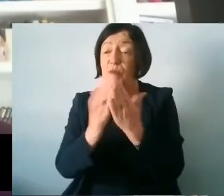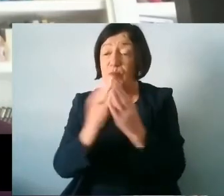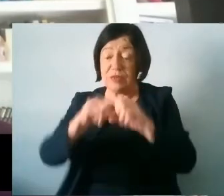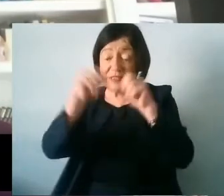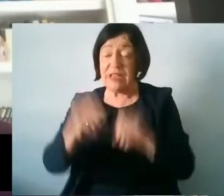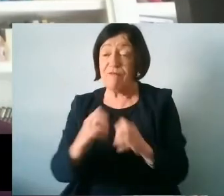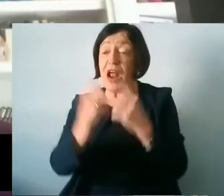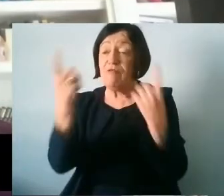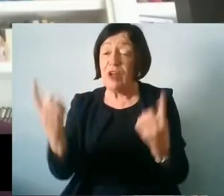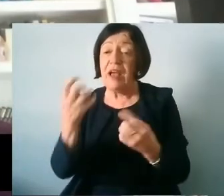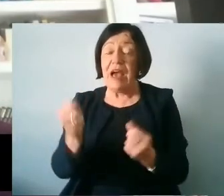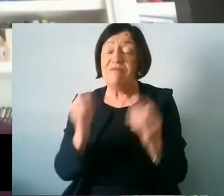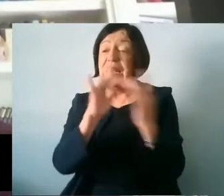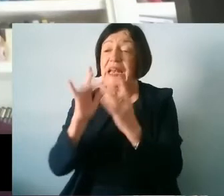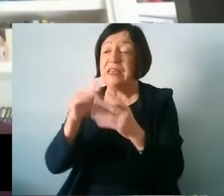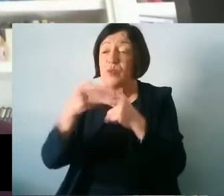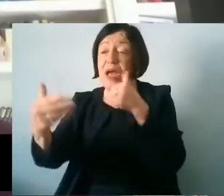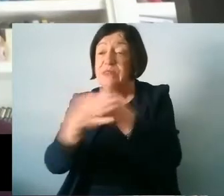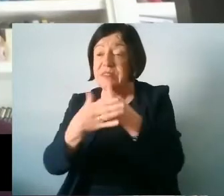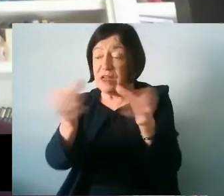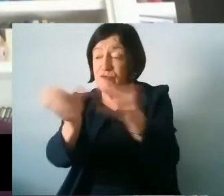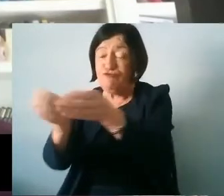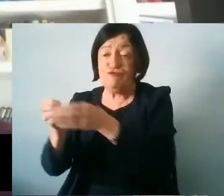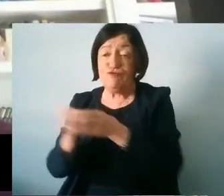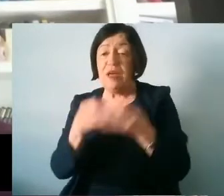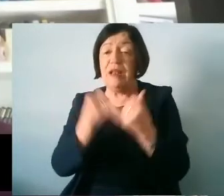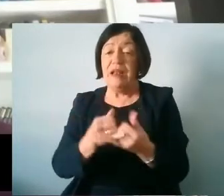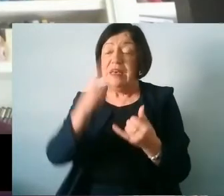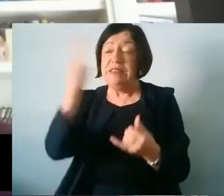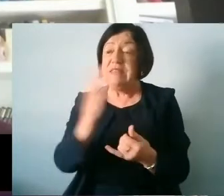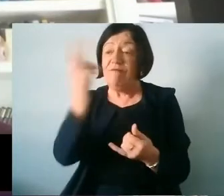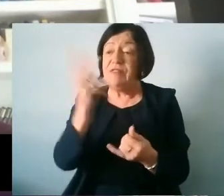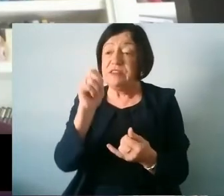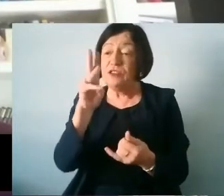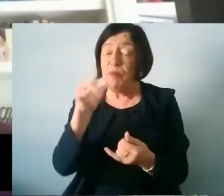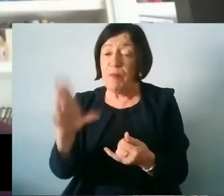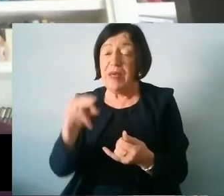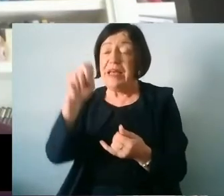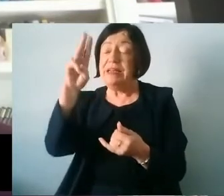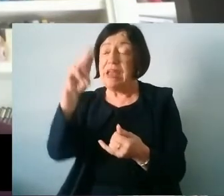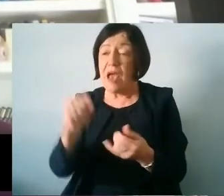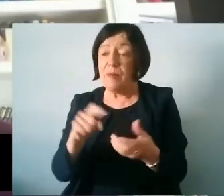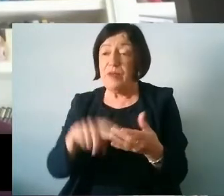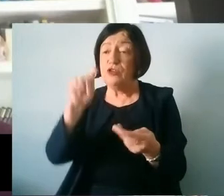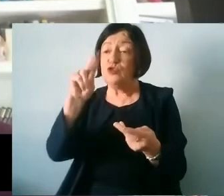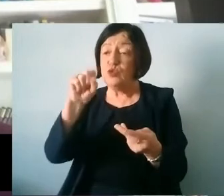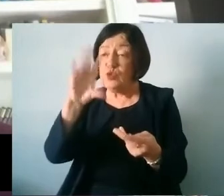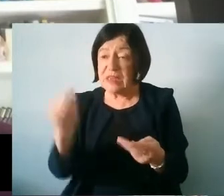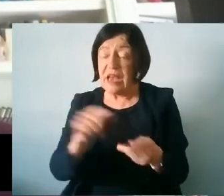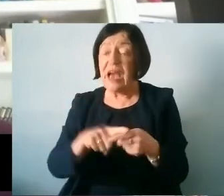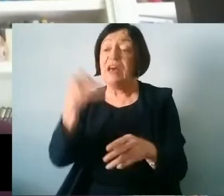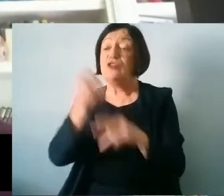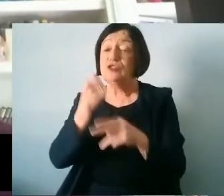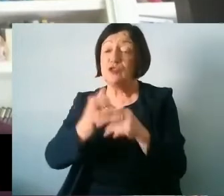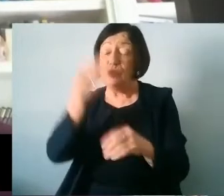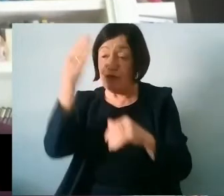by having links with outside agencies such as St. Vincent de Paul, NEPS, TUSLA and the school completion